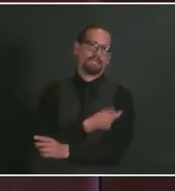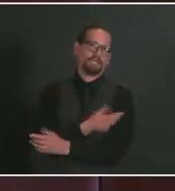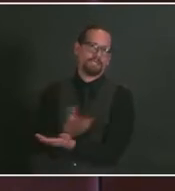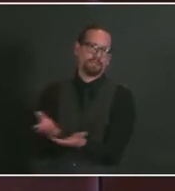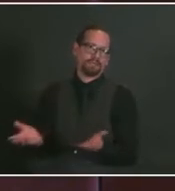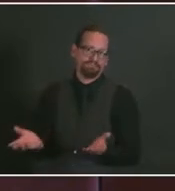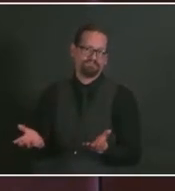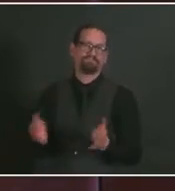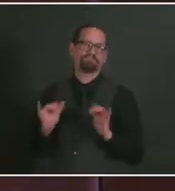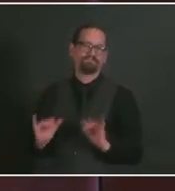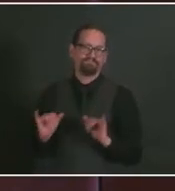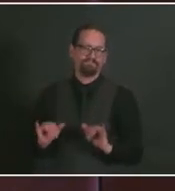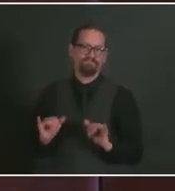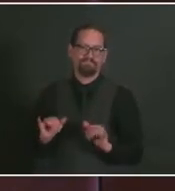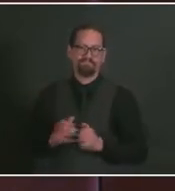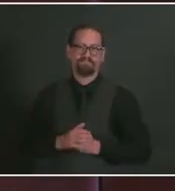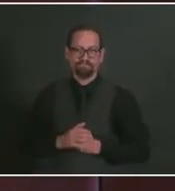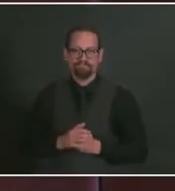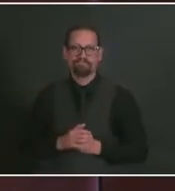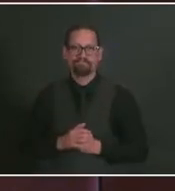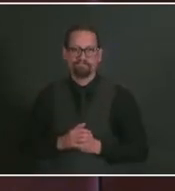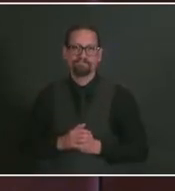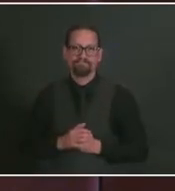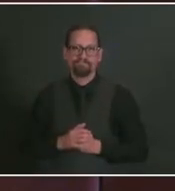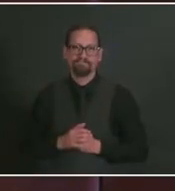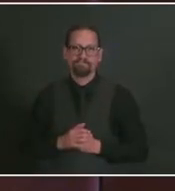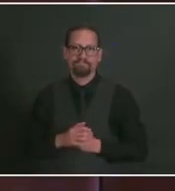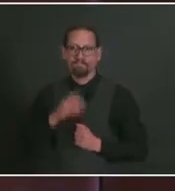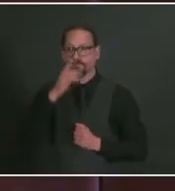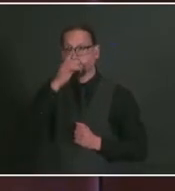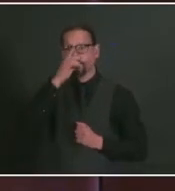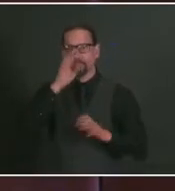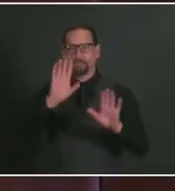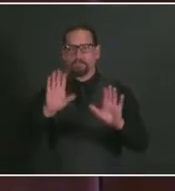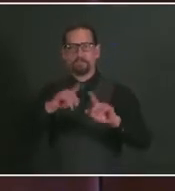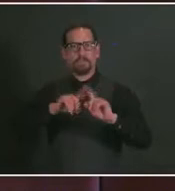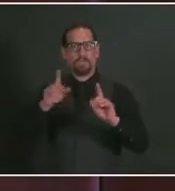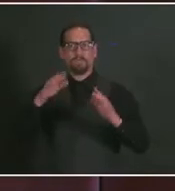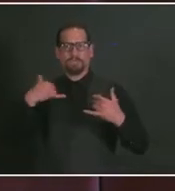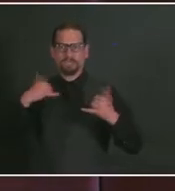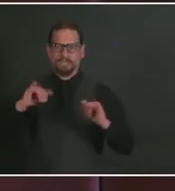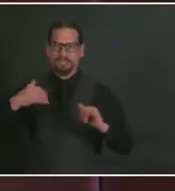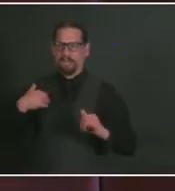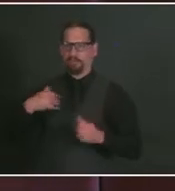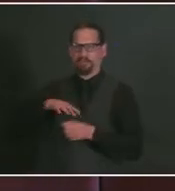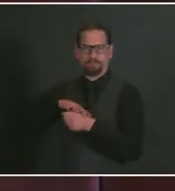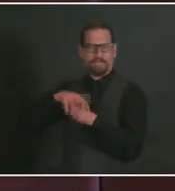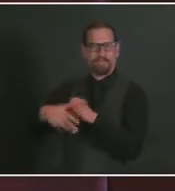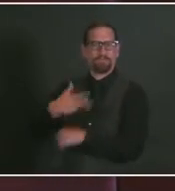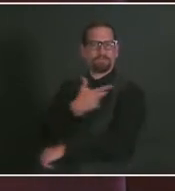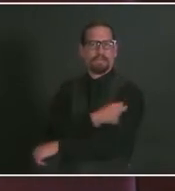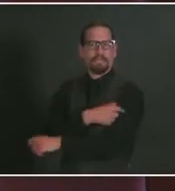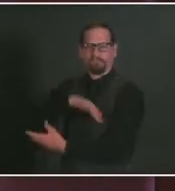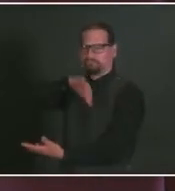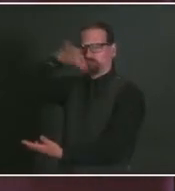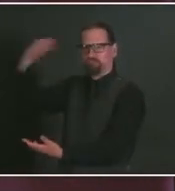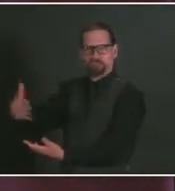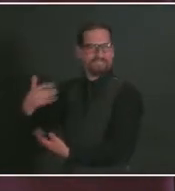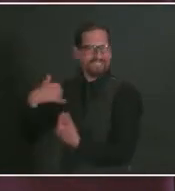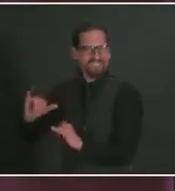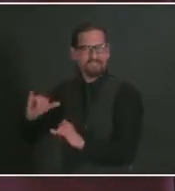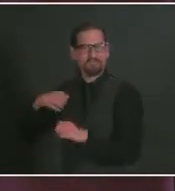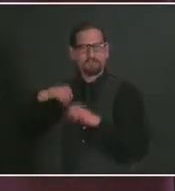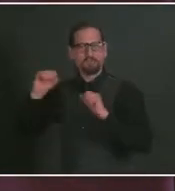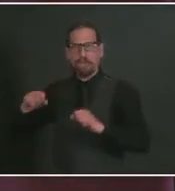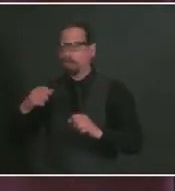I don't take for granted every day, is that we have an ample supply of vaccines. We're in a good place. In the past few months, we've been in a little